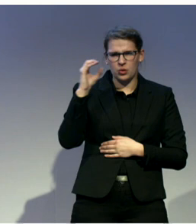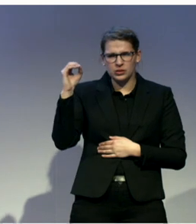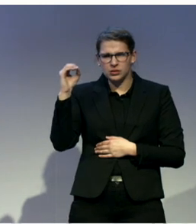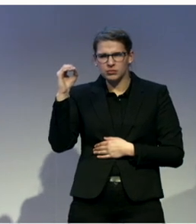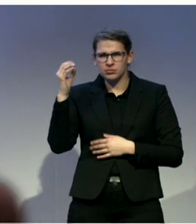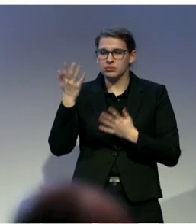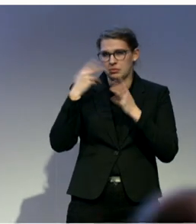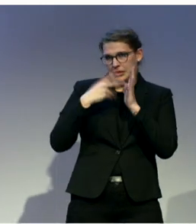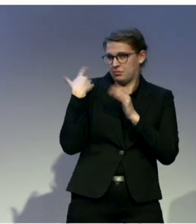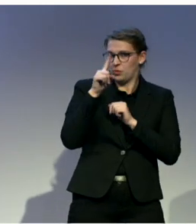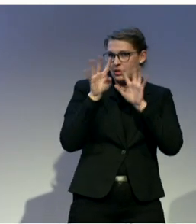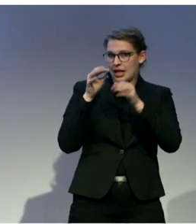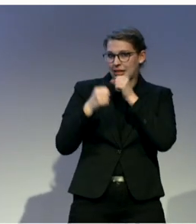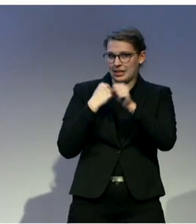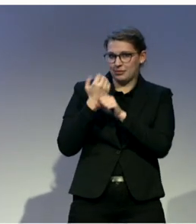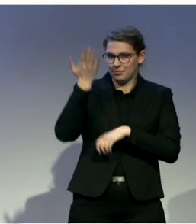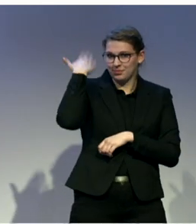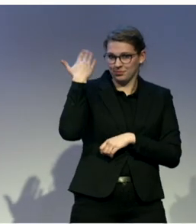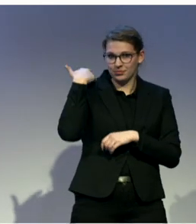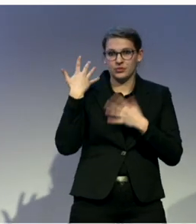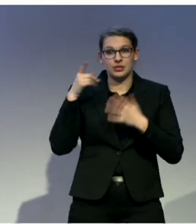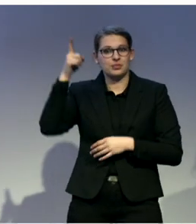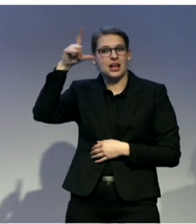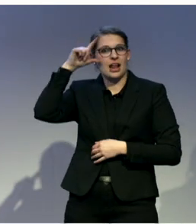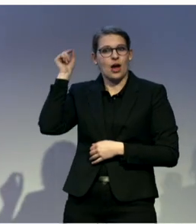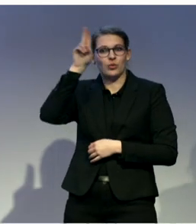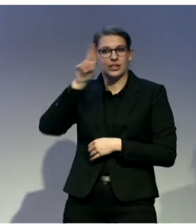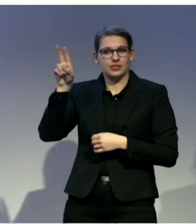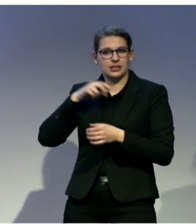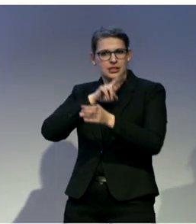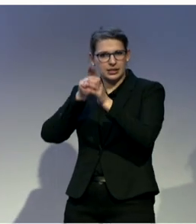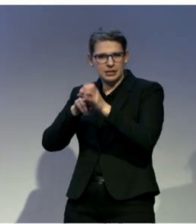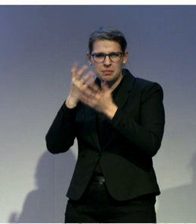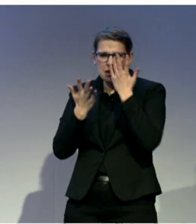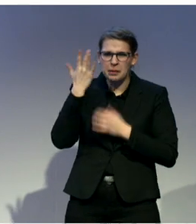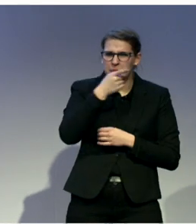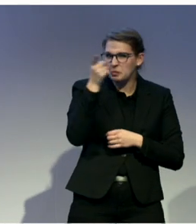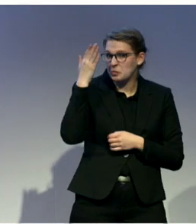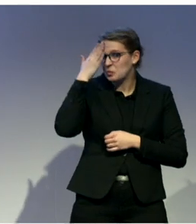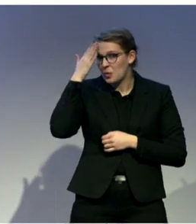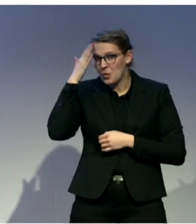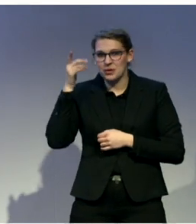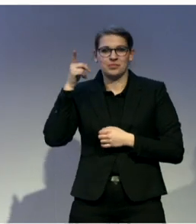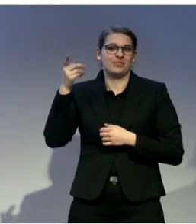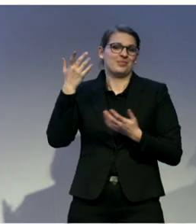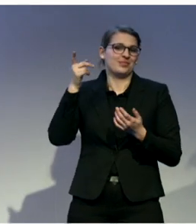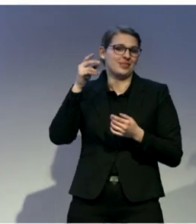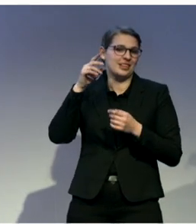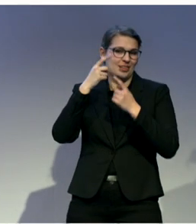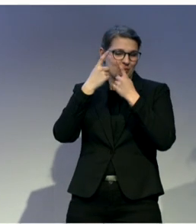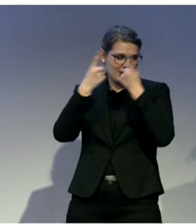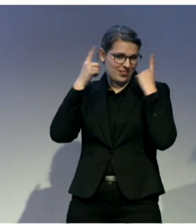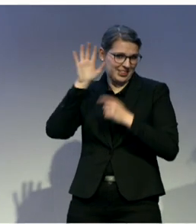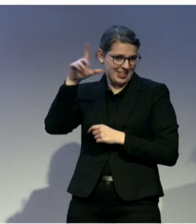University, which, if you know, is a university primarily for deaf students. I was one of the few hearing people in that